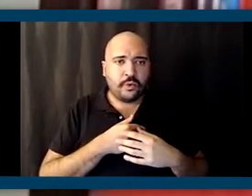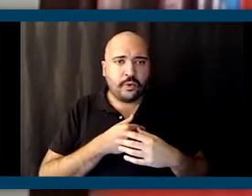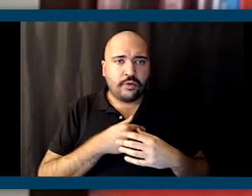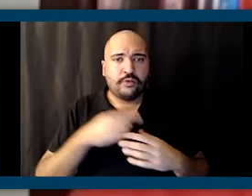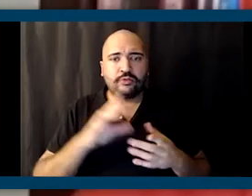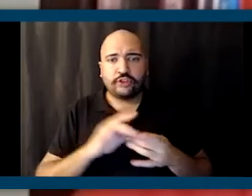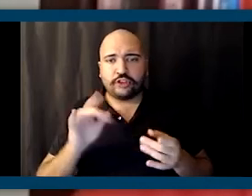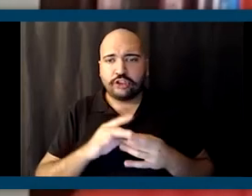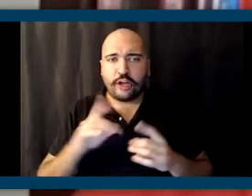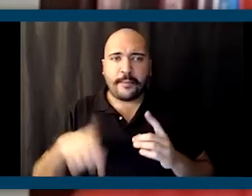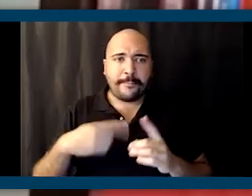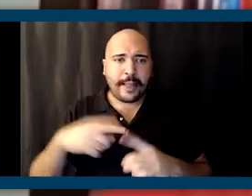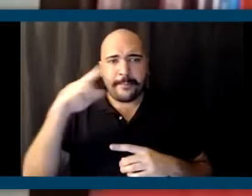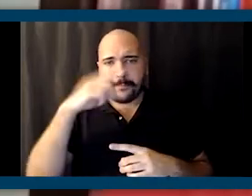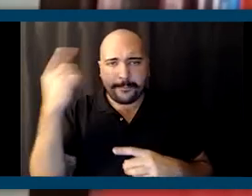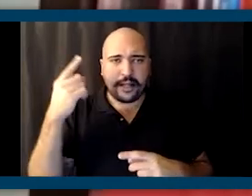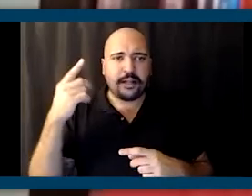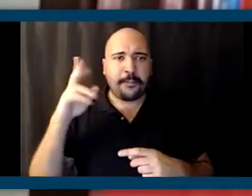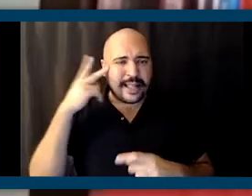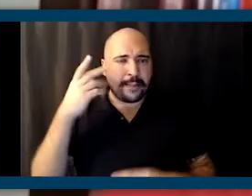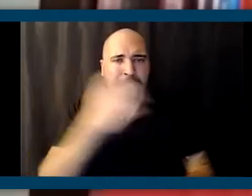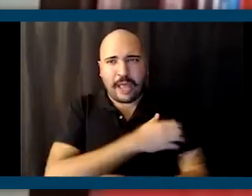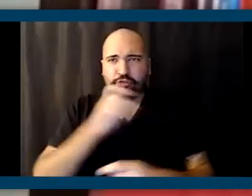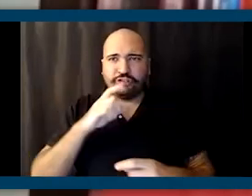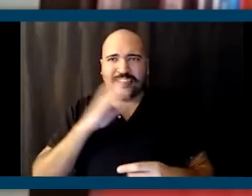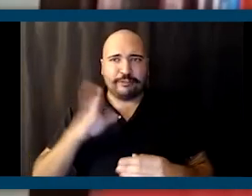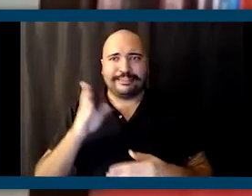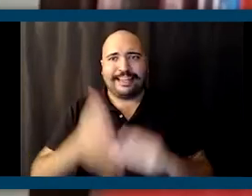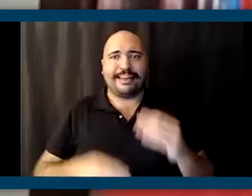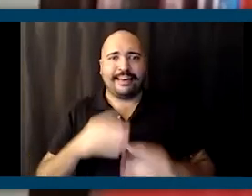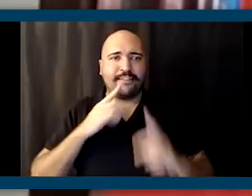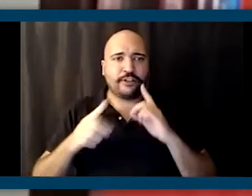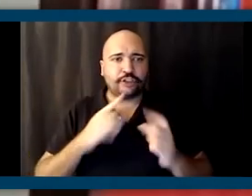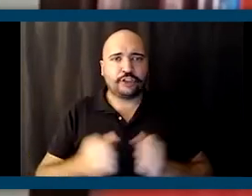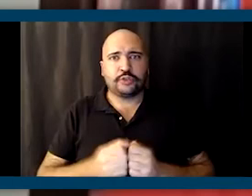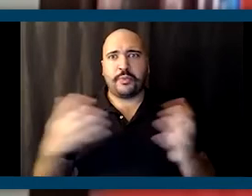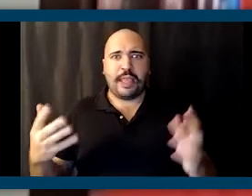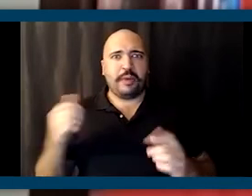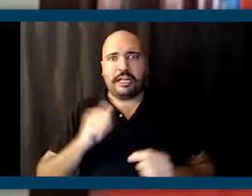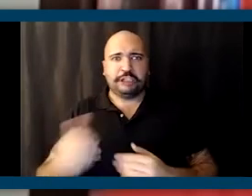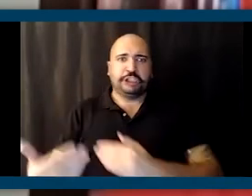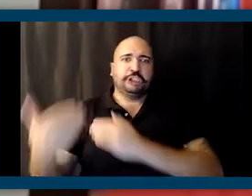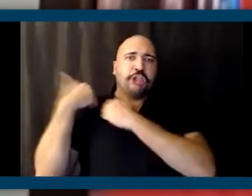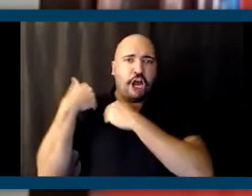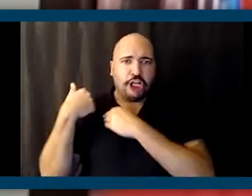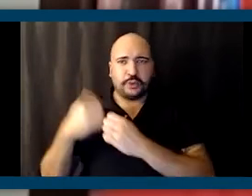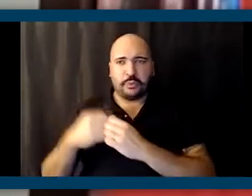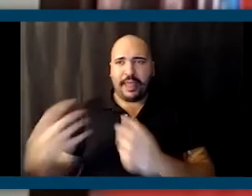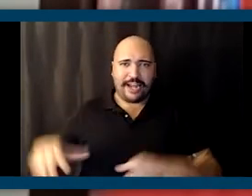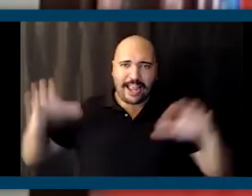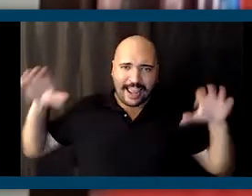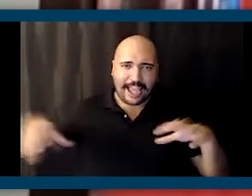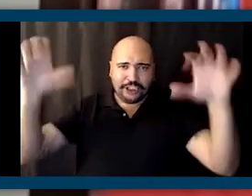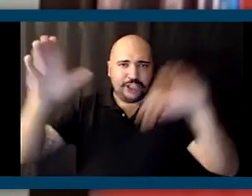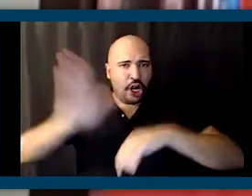talking about black political power should never just end in a conversation without a charge, without an action, a call to